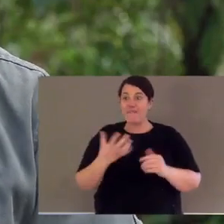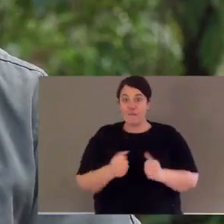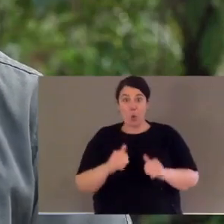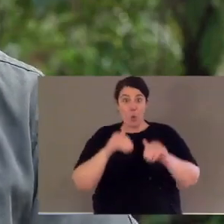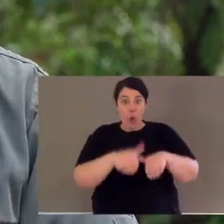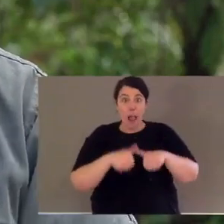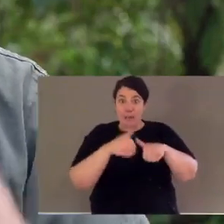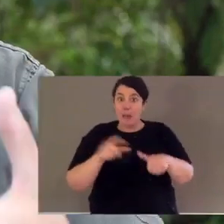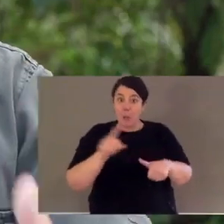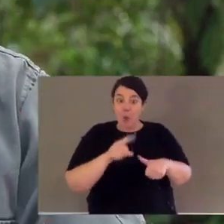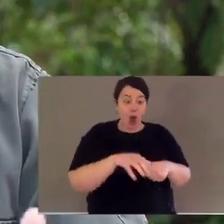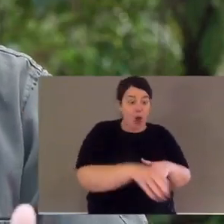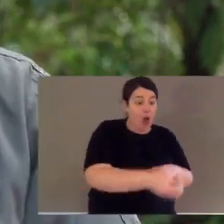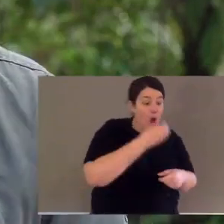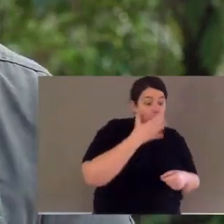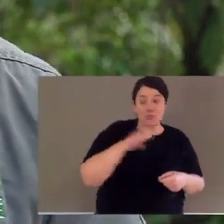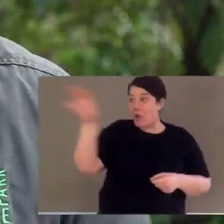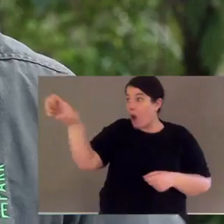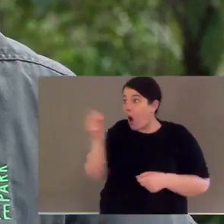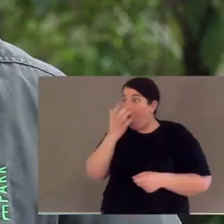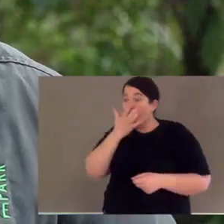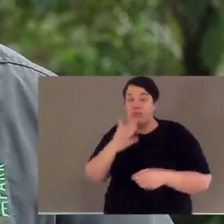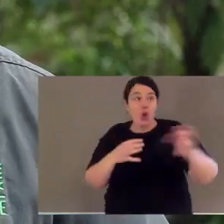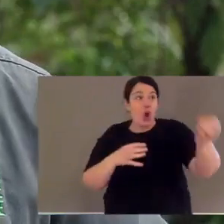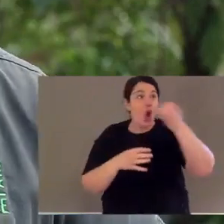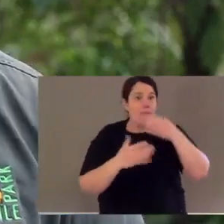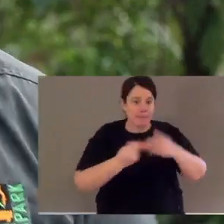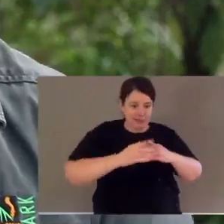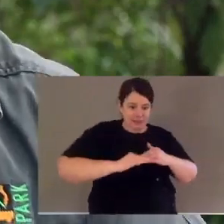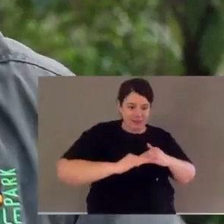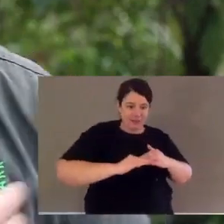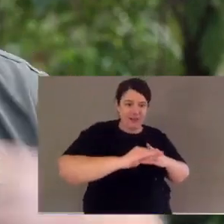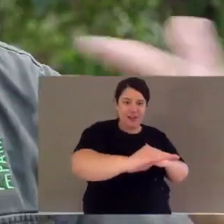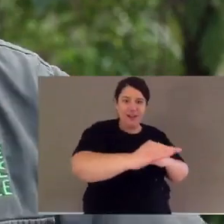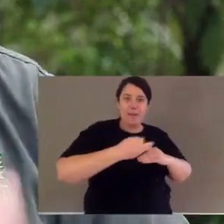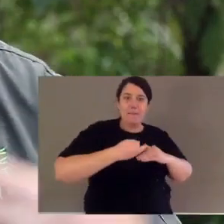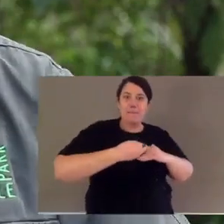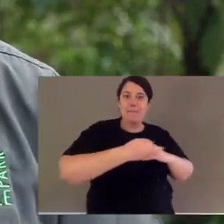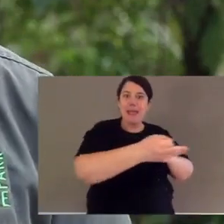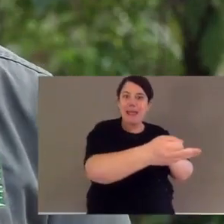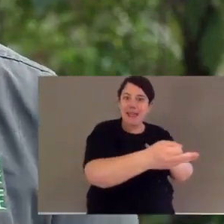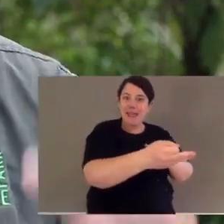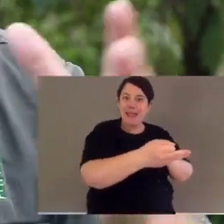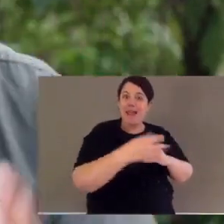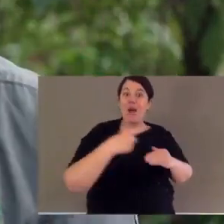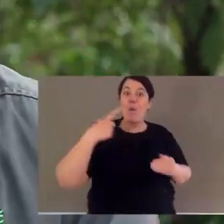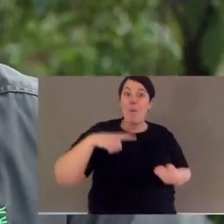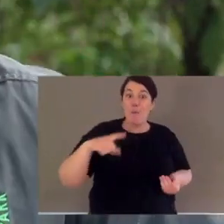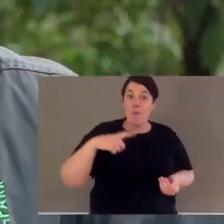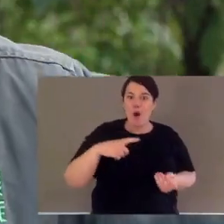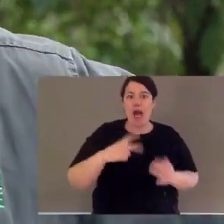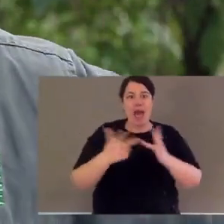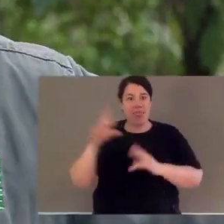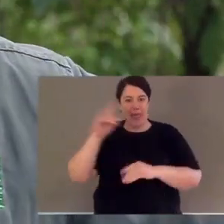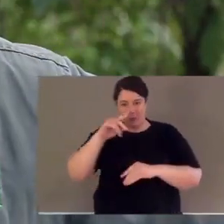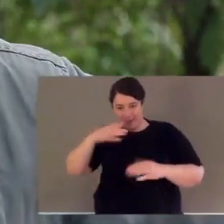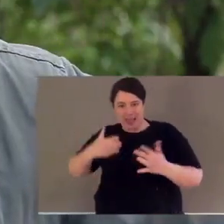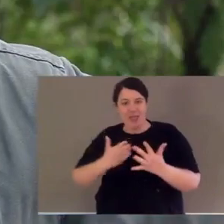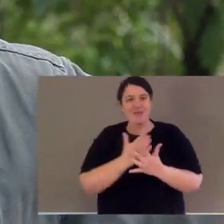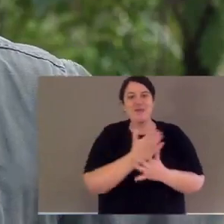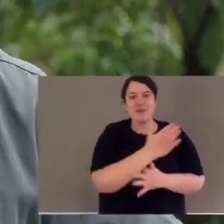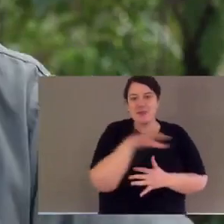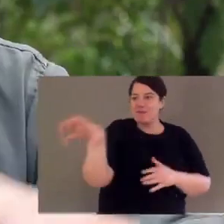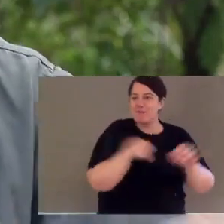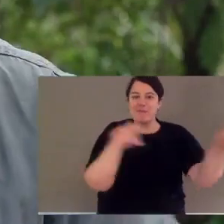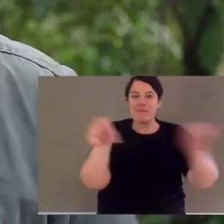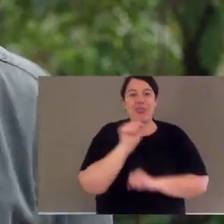a very important environmental role. Where you have palmer wallabies, they eat bits and pieces of plants, and they keep the forest floor a little open.